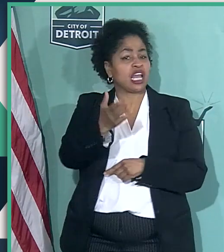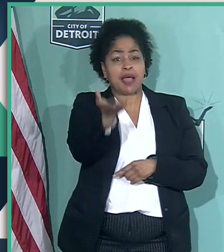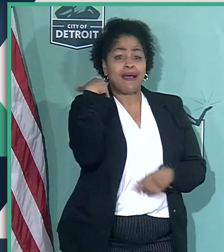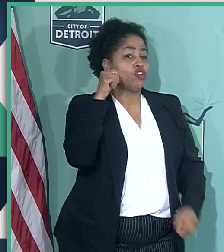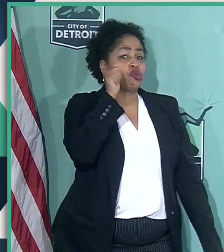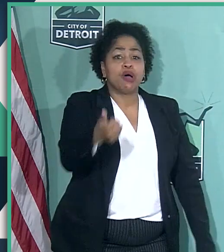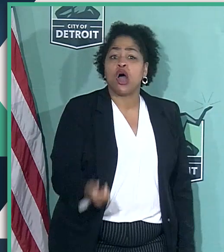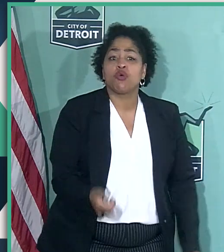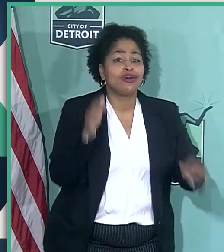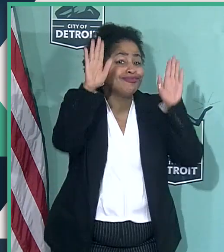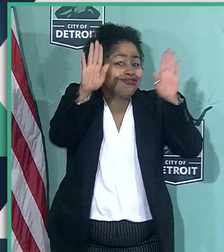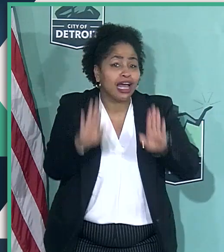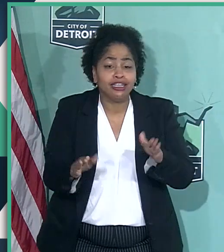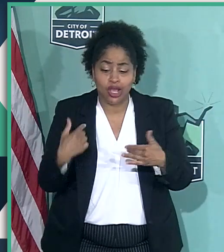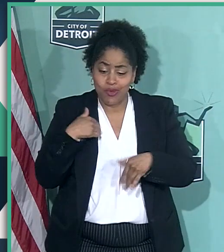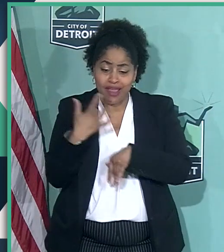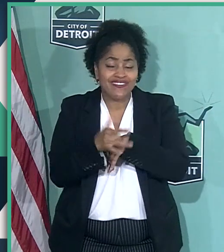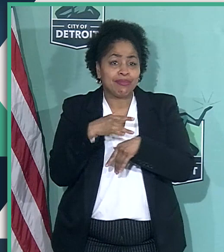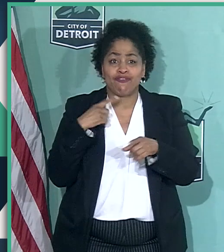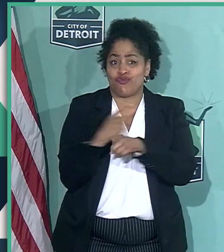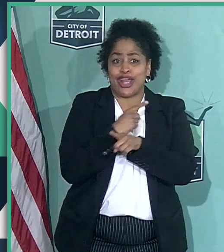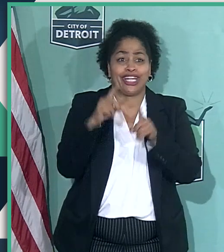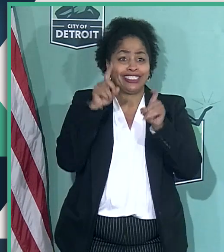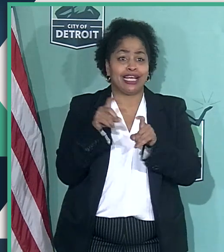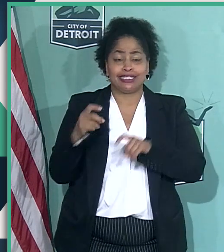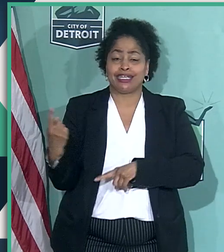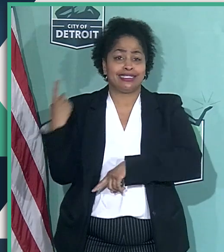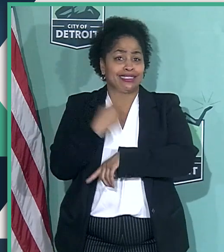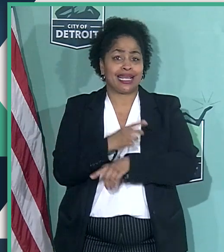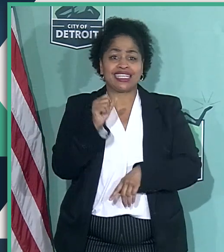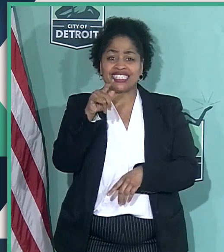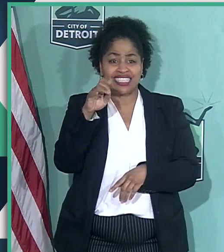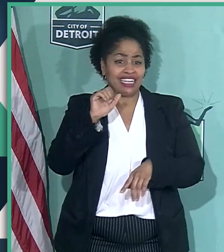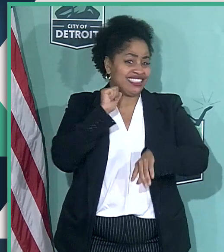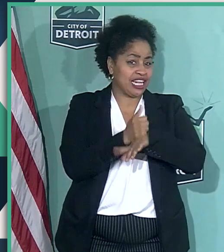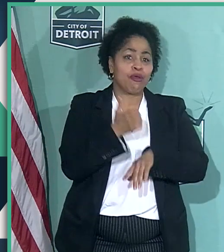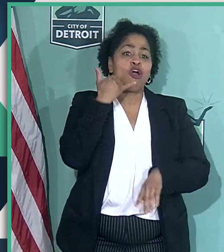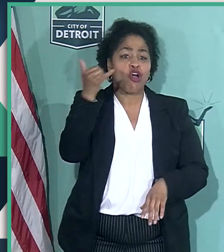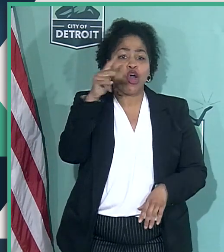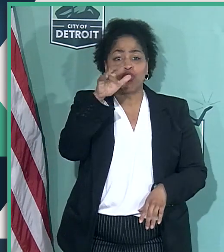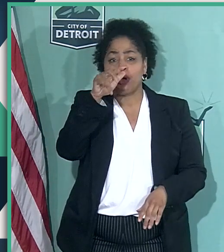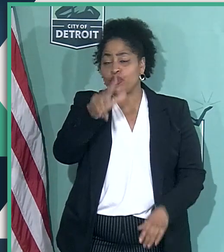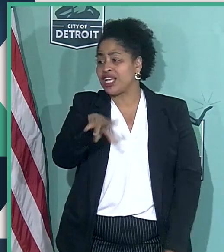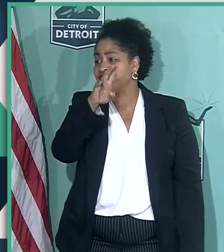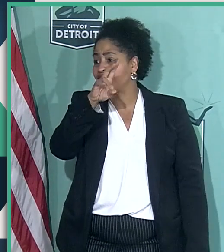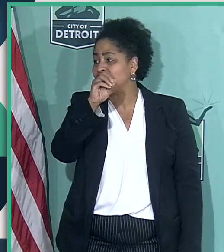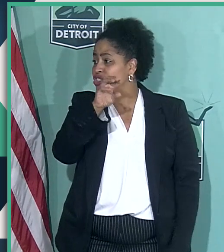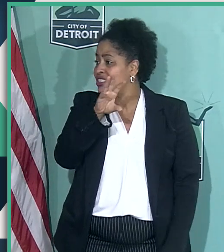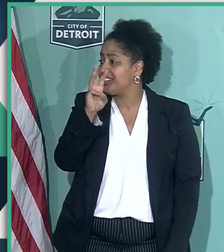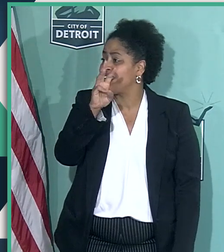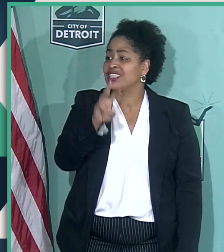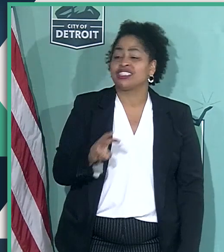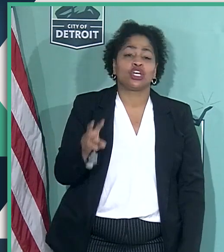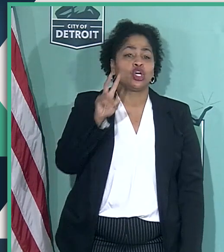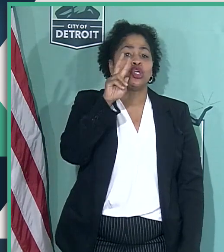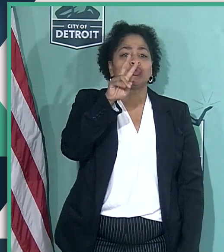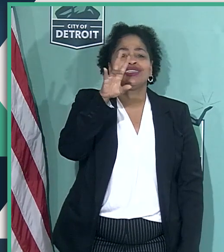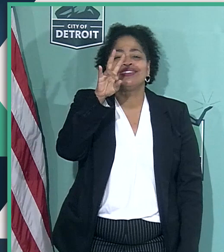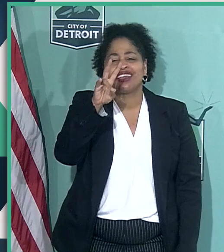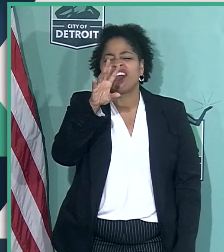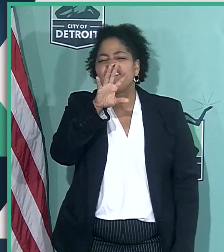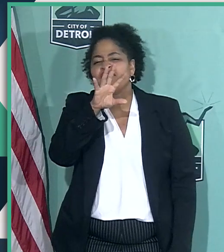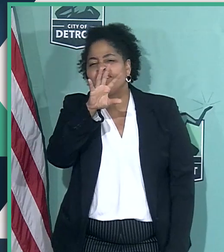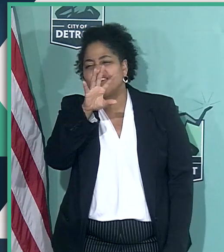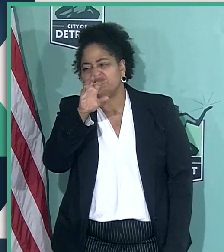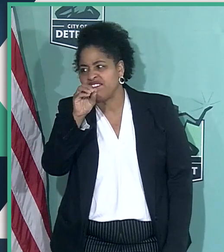out tomorrow or Sunday. We have regular testing dates and sites set up. Just call 313-706-2750.